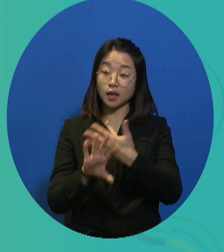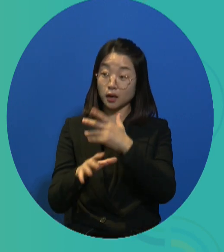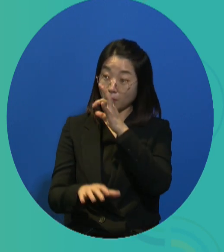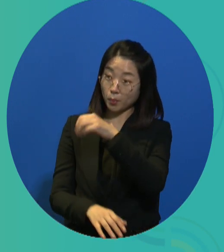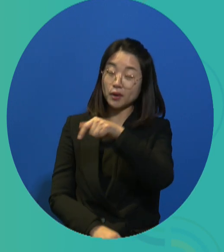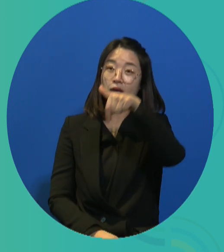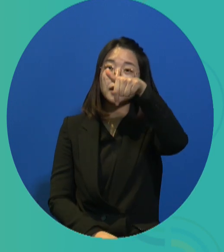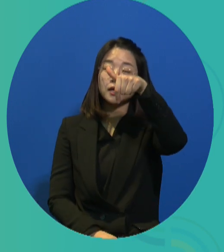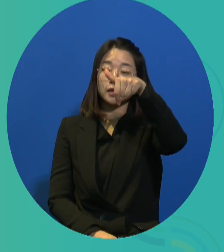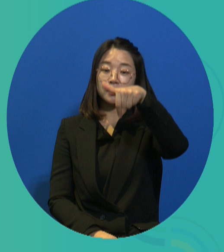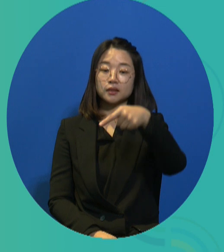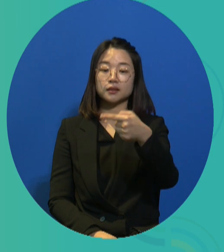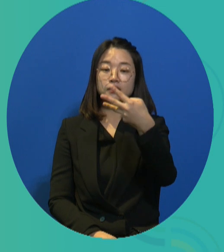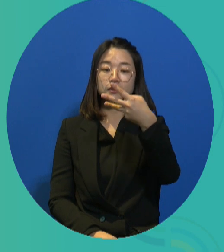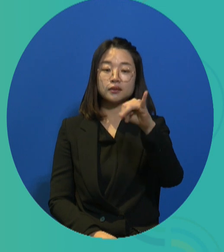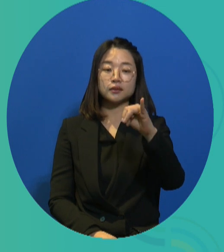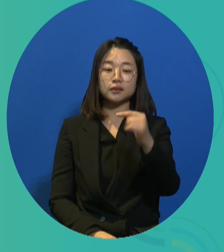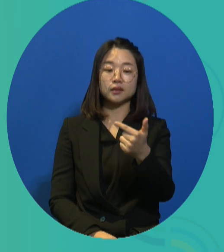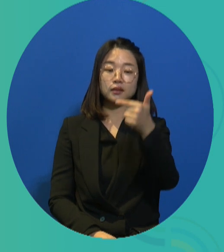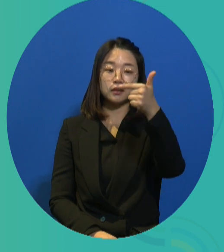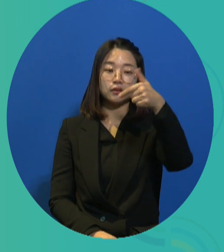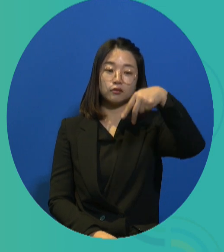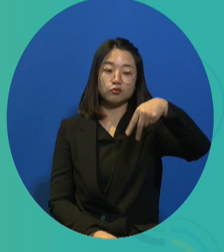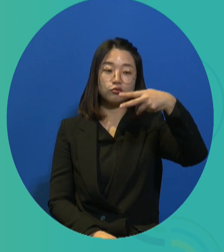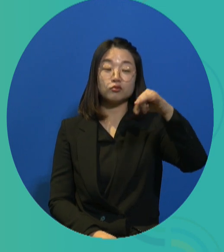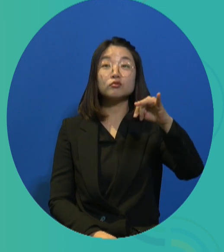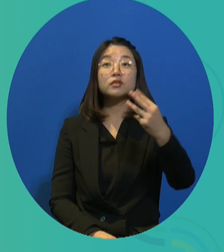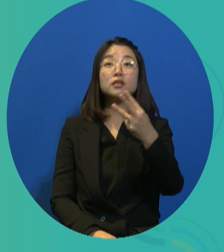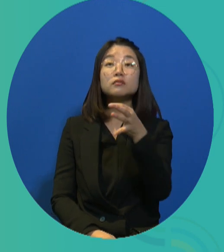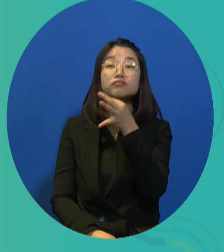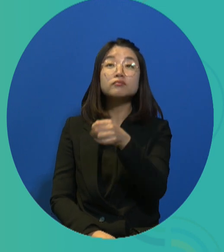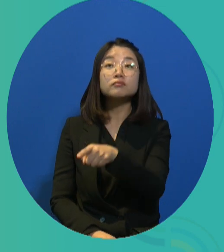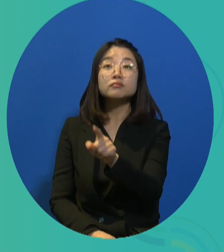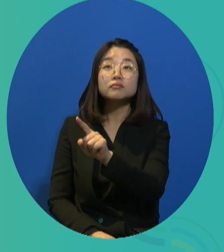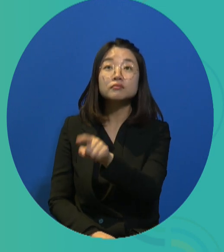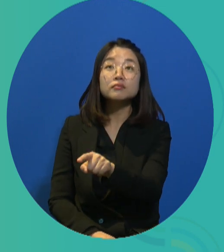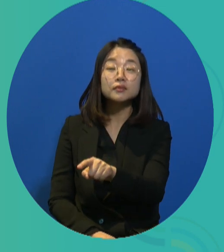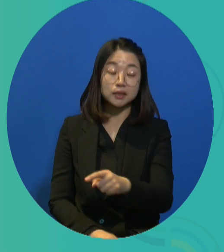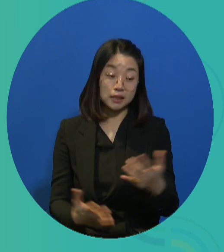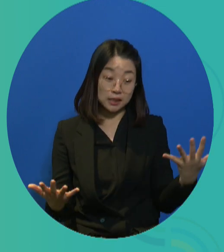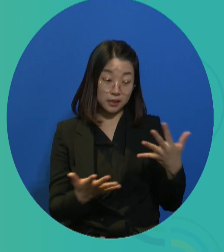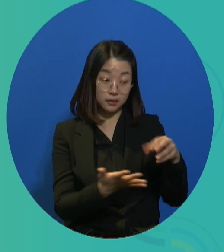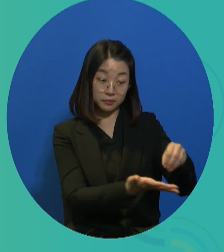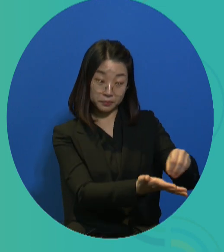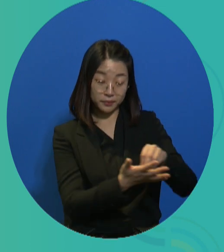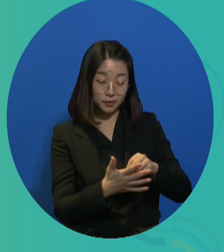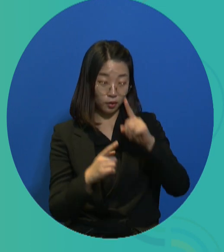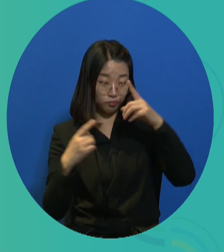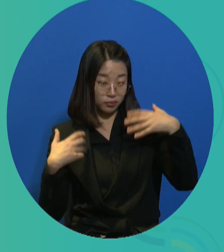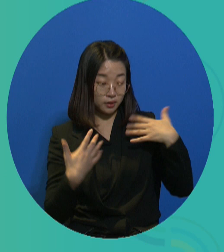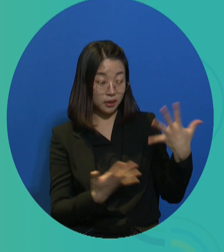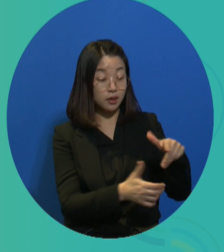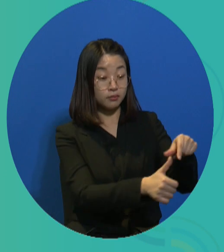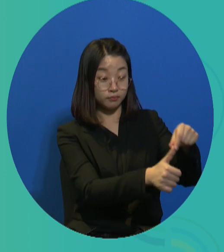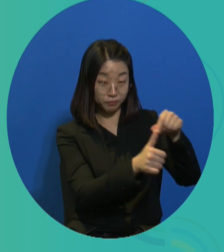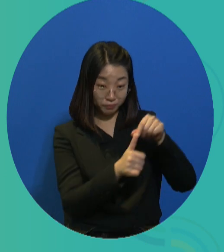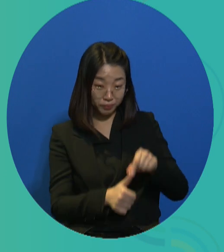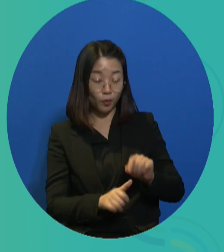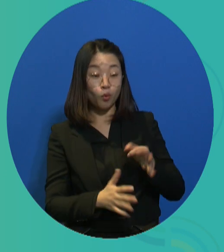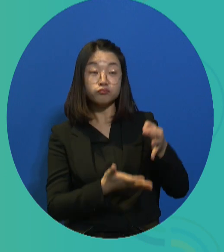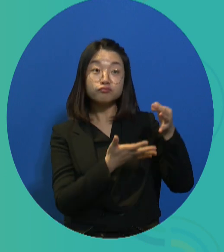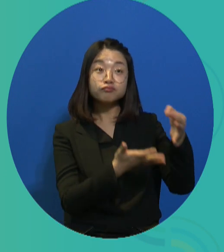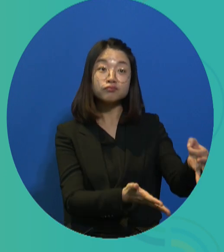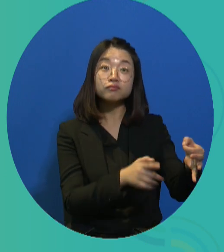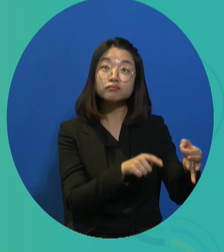In other countries, they've often talked about the policy called the Green New Deal. I'm sure you've heard of the Green New Deal. The